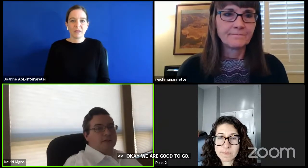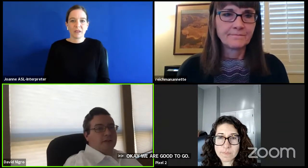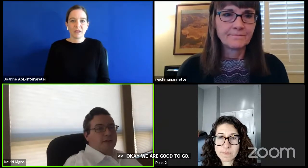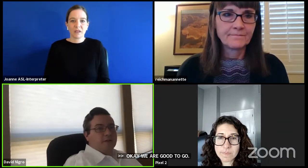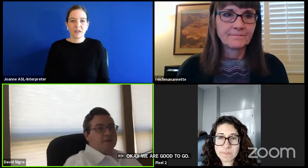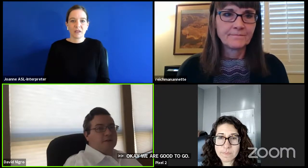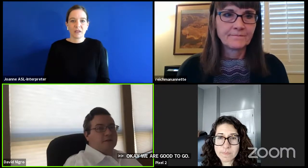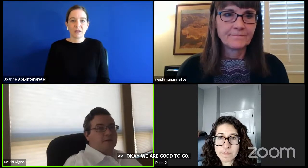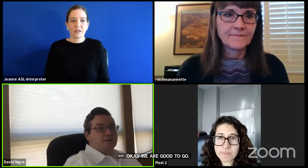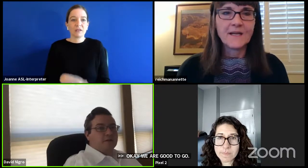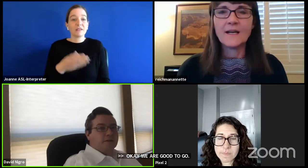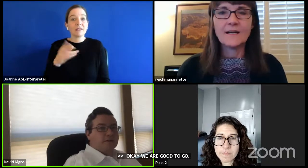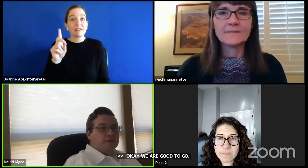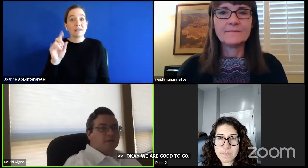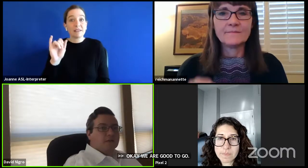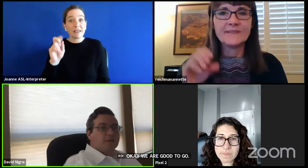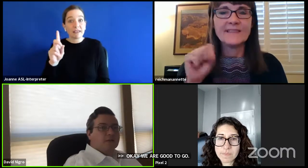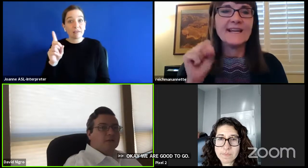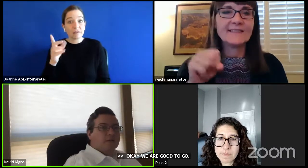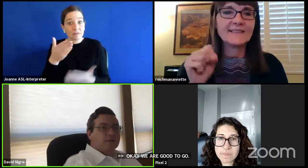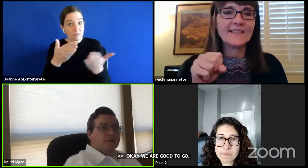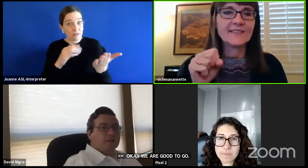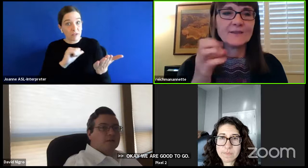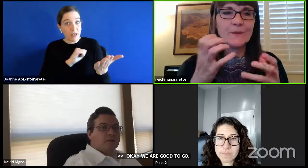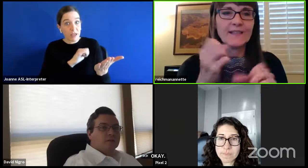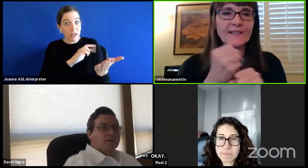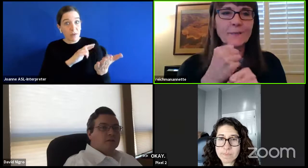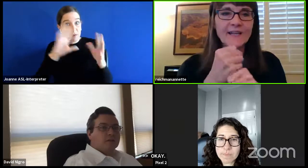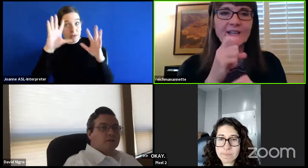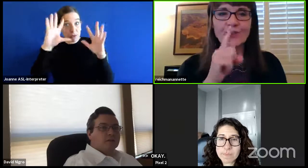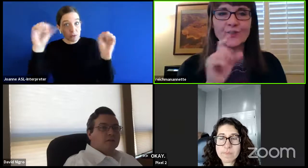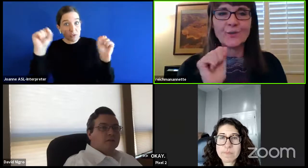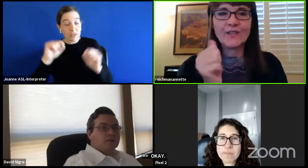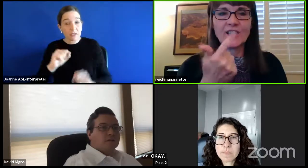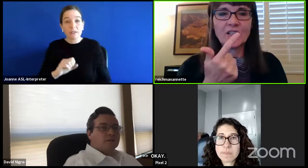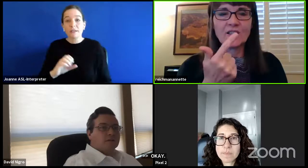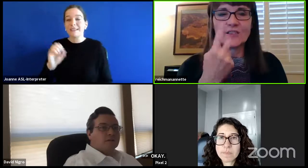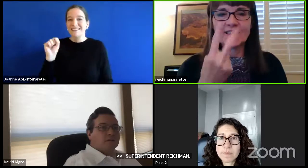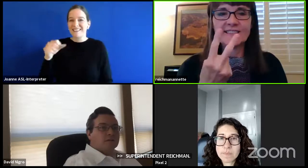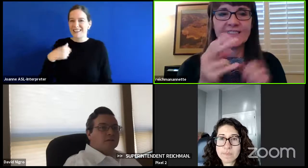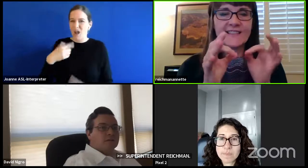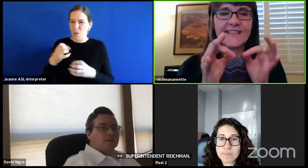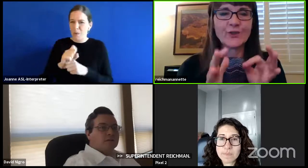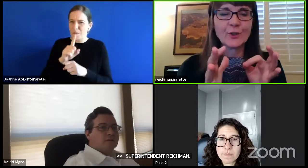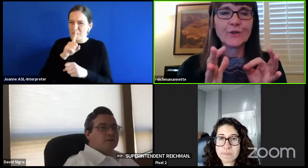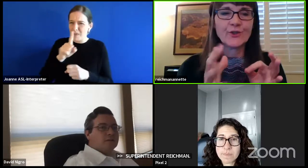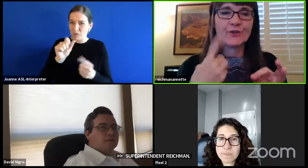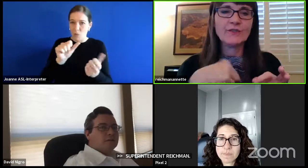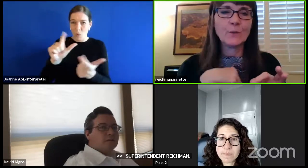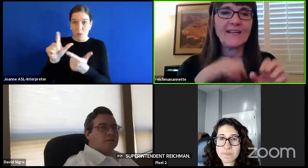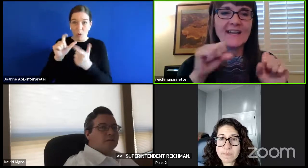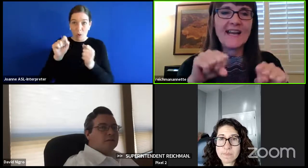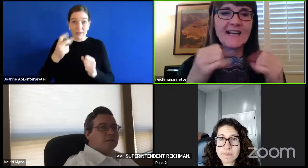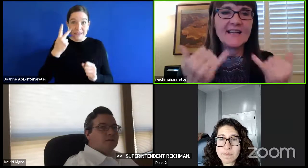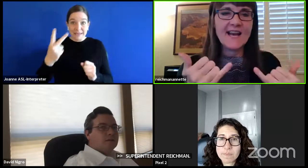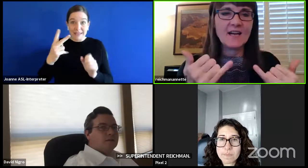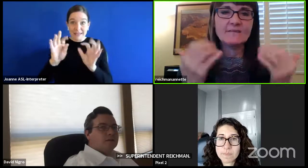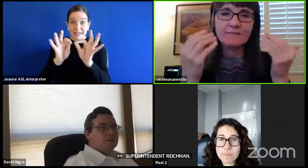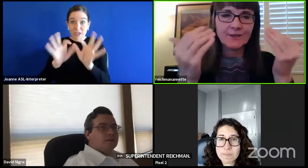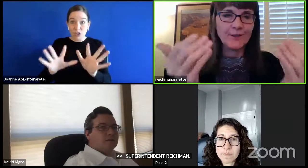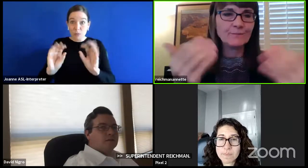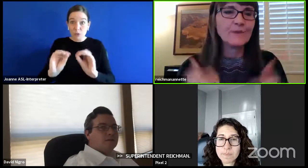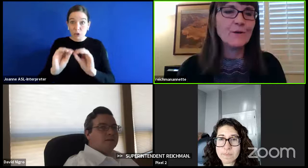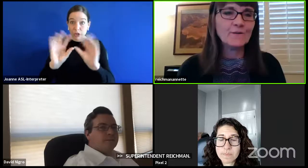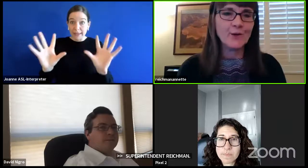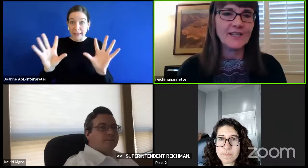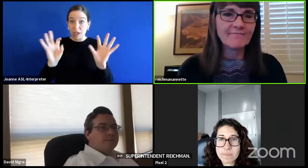superintendent reichman yes i just wanted to make sure we all could see the interpreter we can now